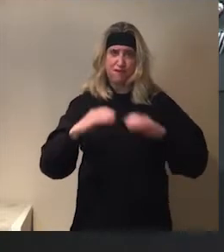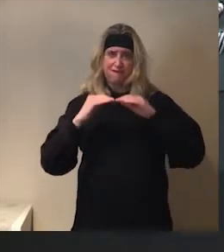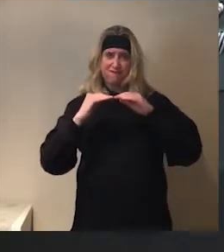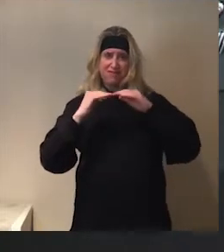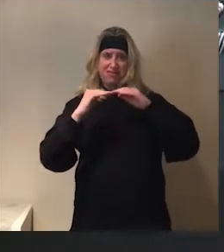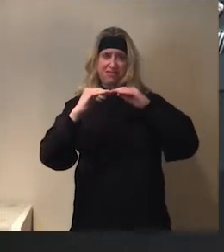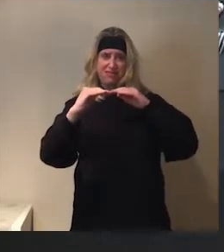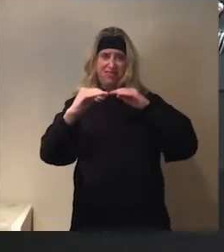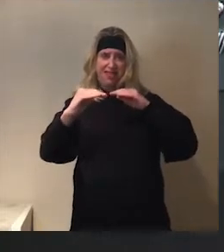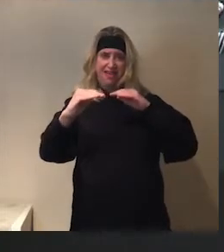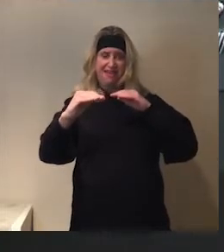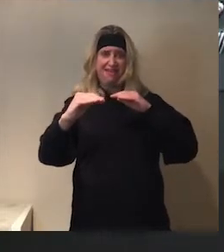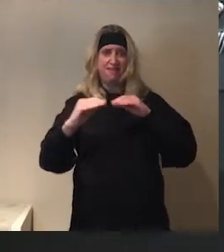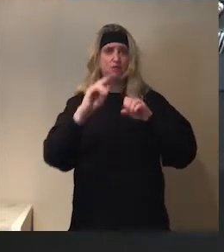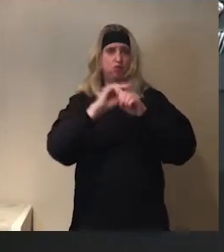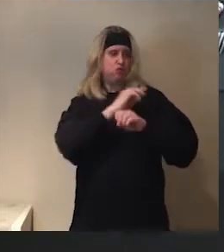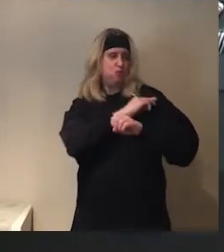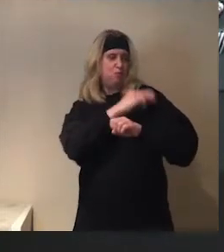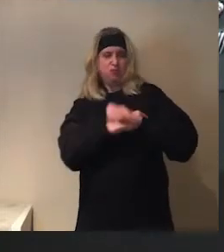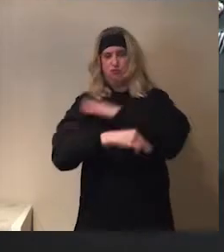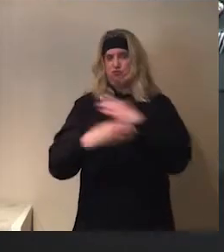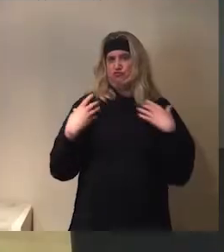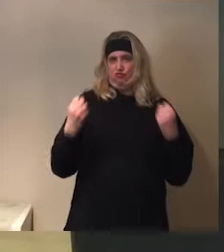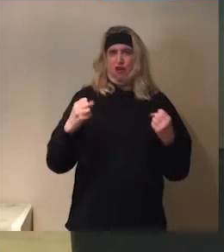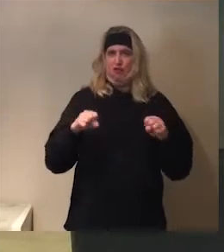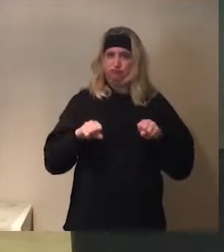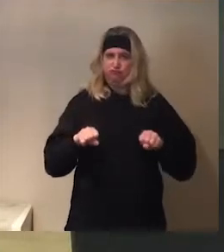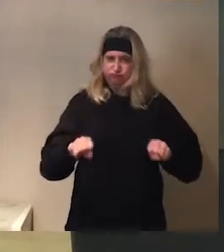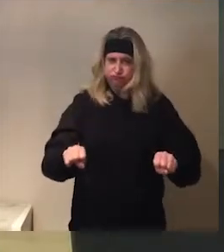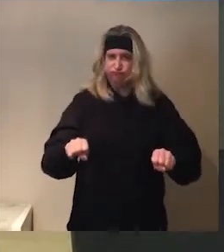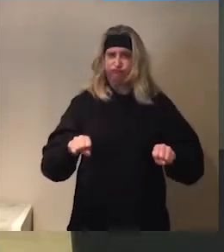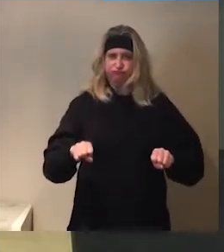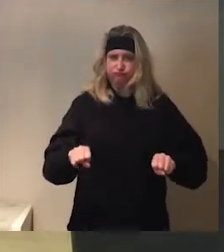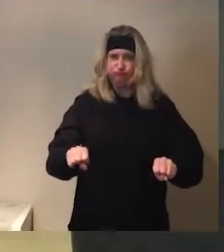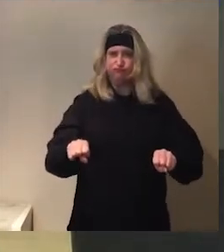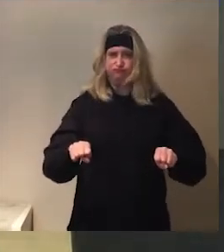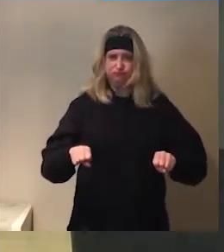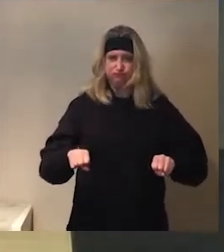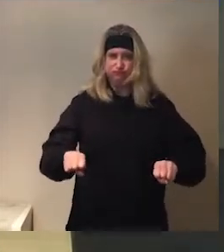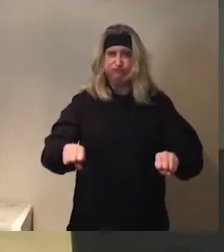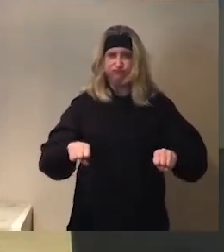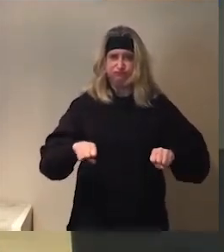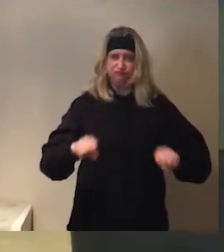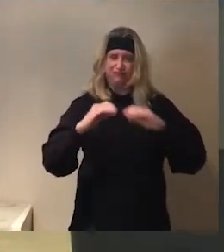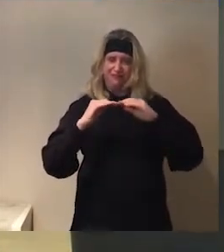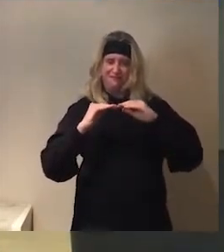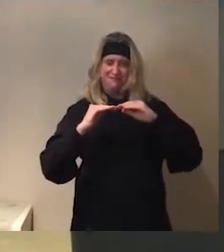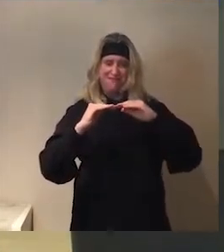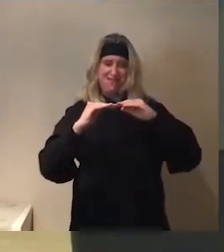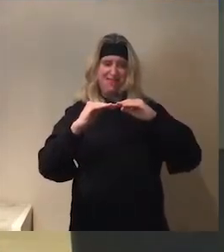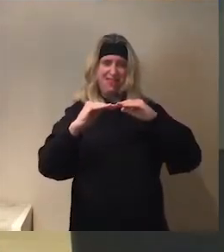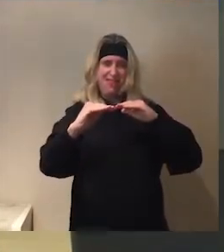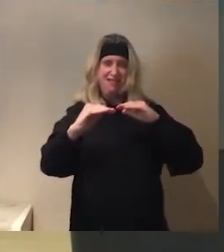And you can, you have to use your muscles. You have to use your muscles. That's right. Here we go. And once,